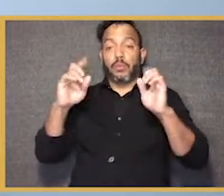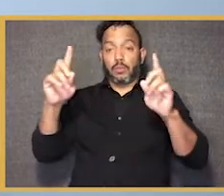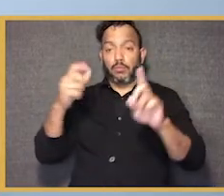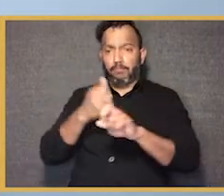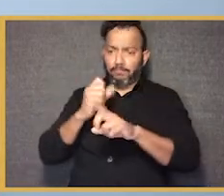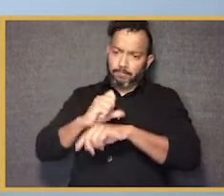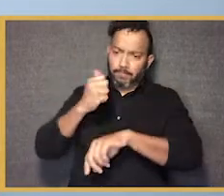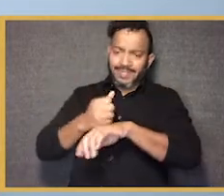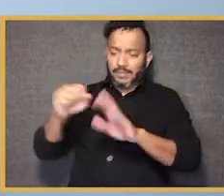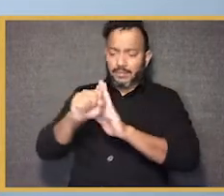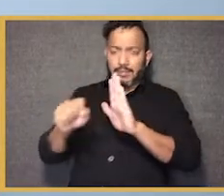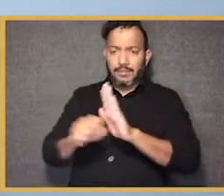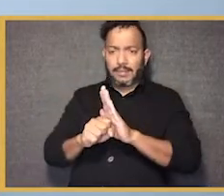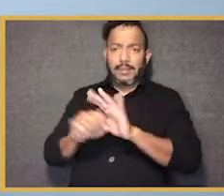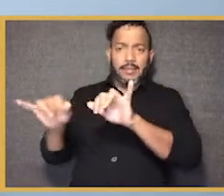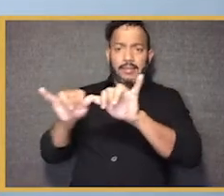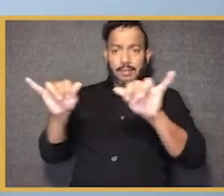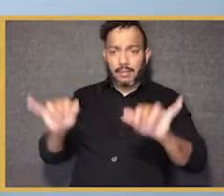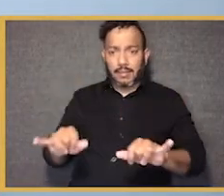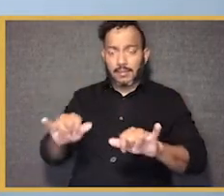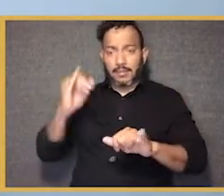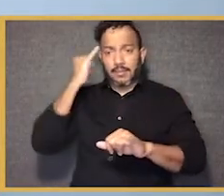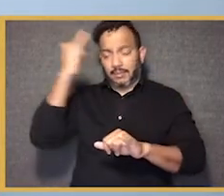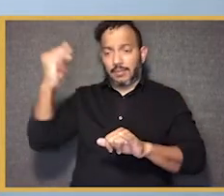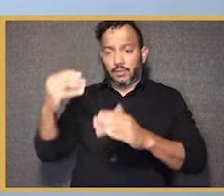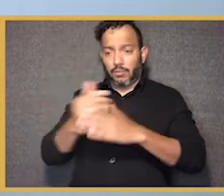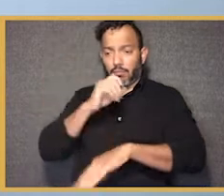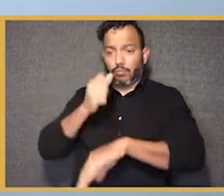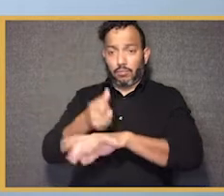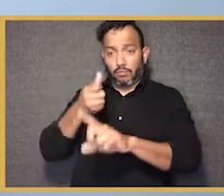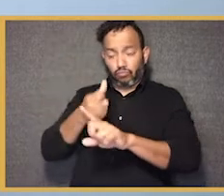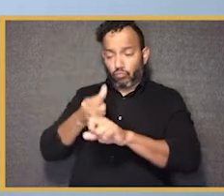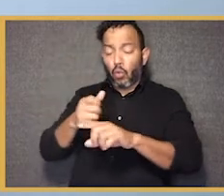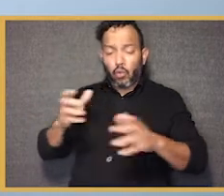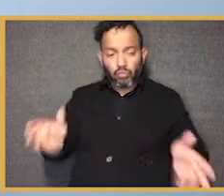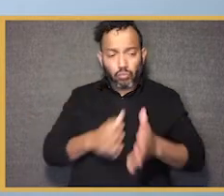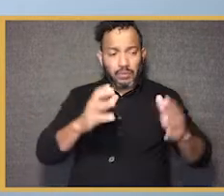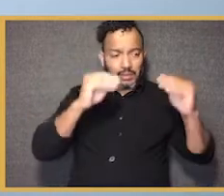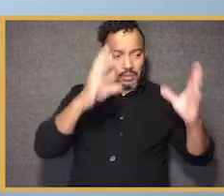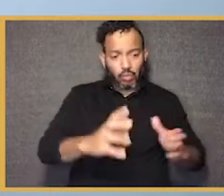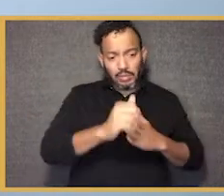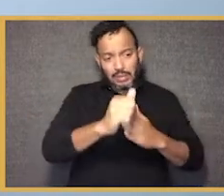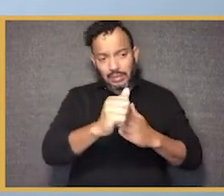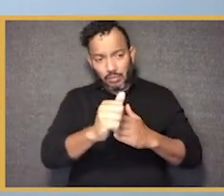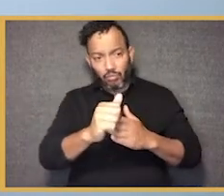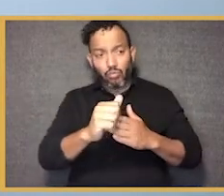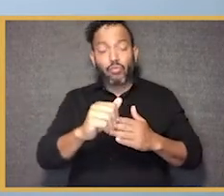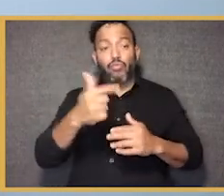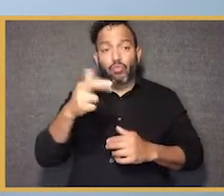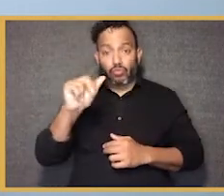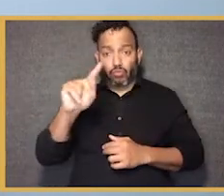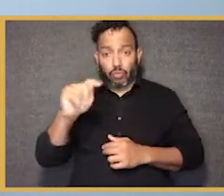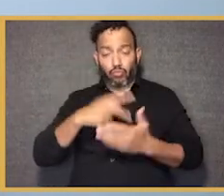in implementing Common Core State Standards Initiative and championed the creation of the Strengthening Teacher and